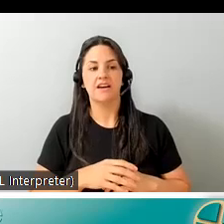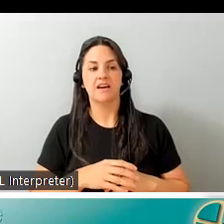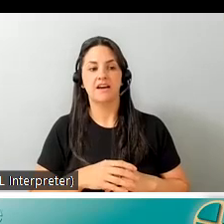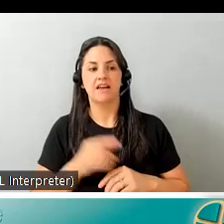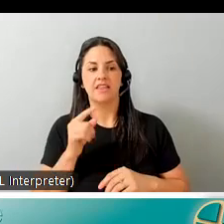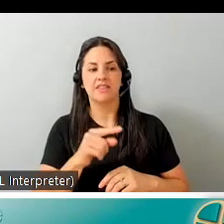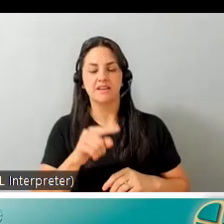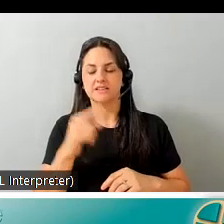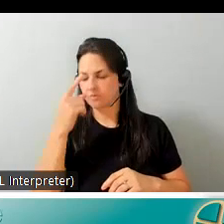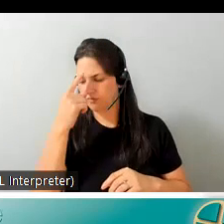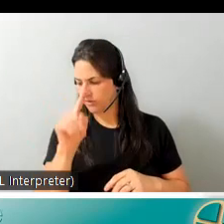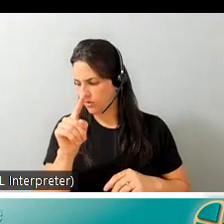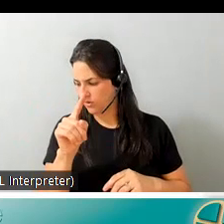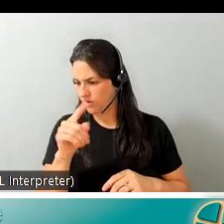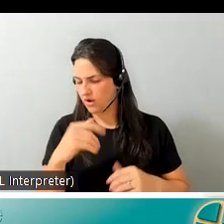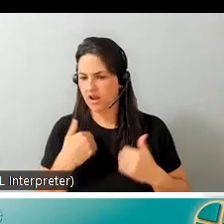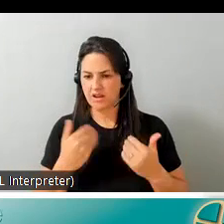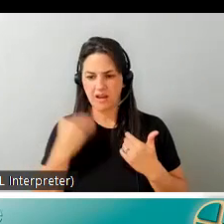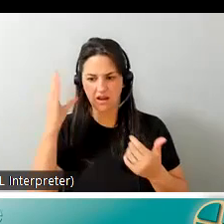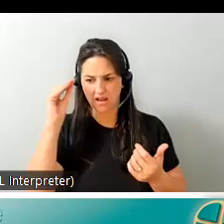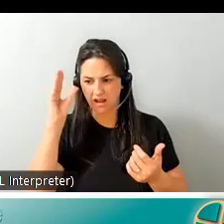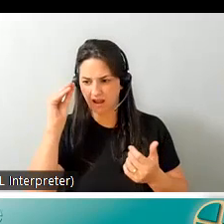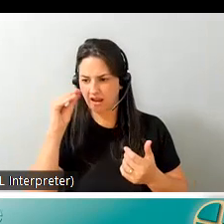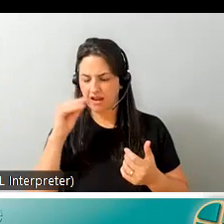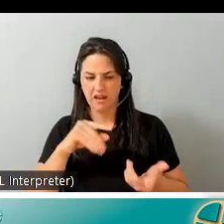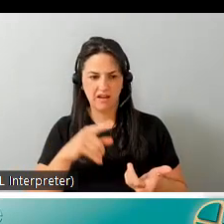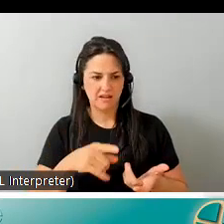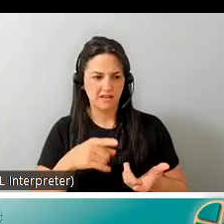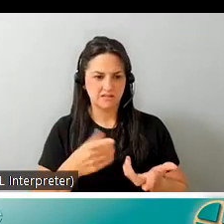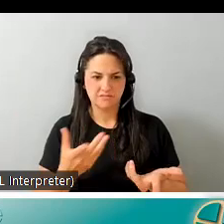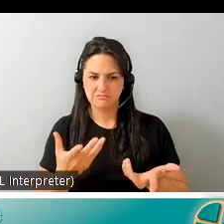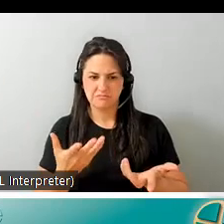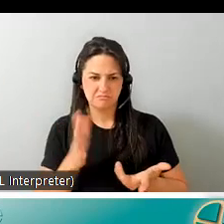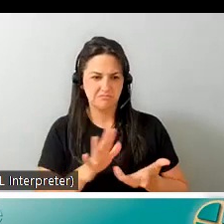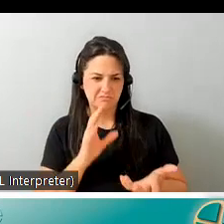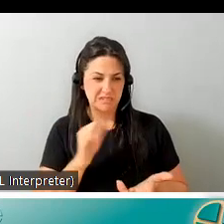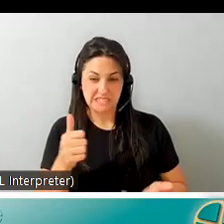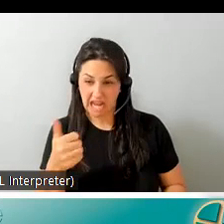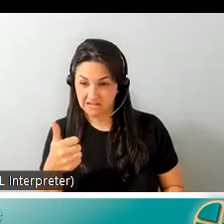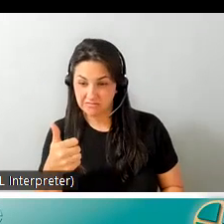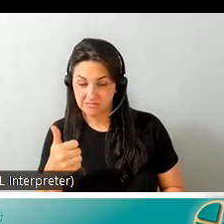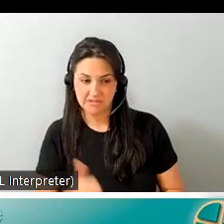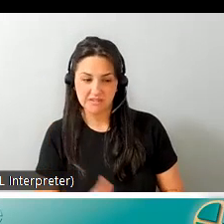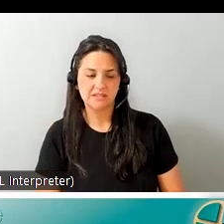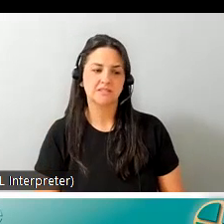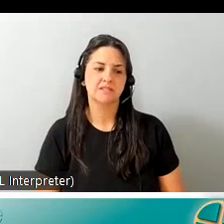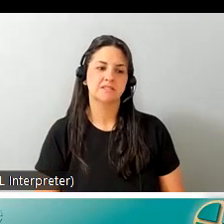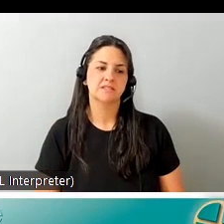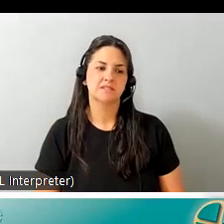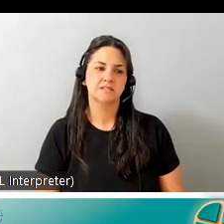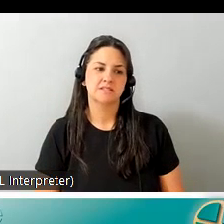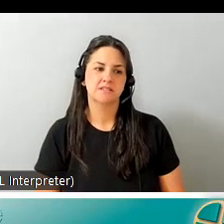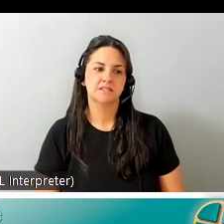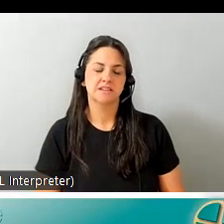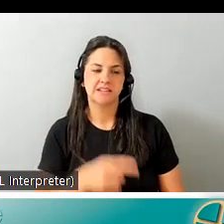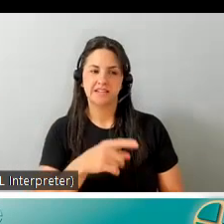for a young lad who was uh roughly 10 and uh and